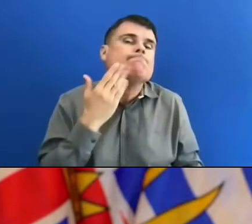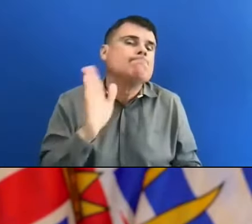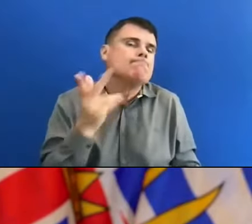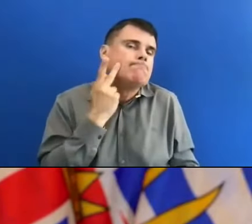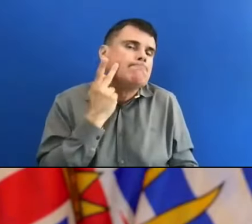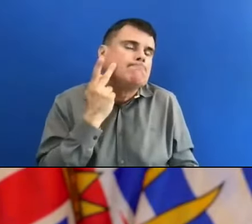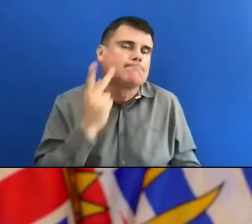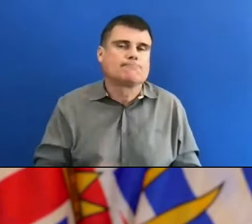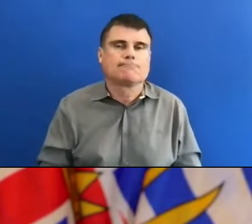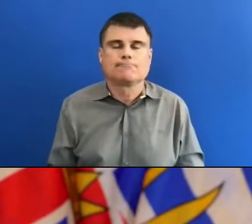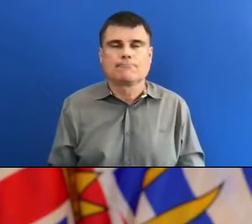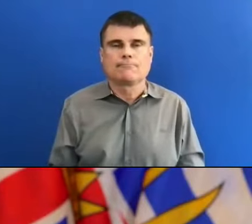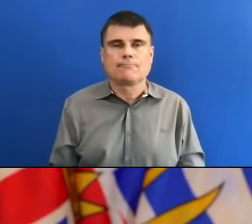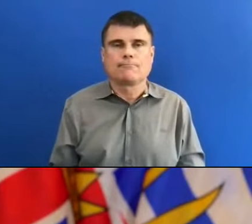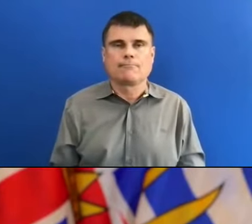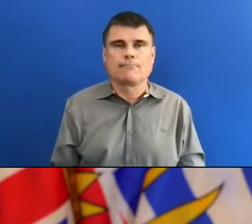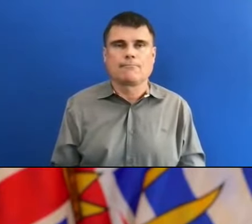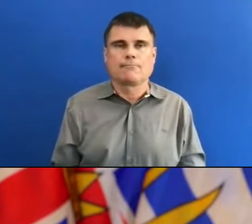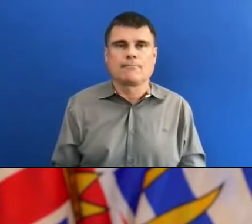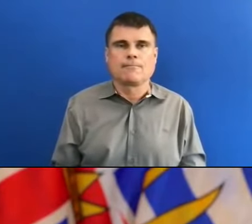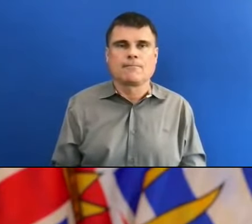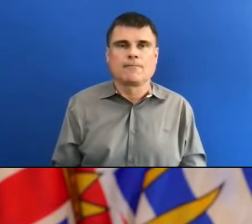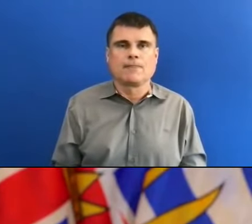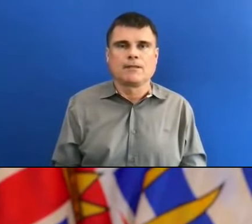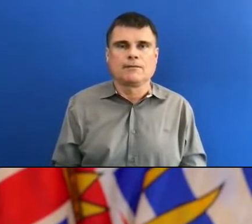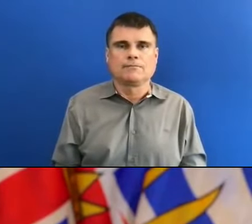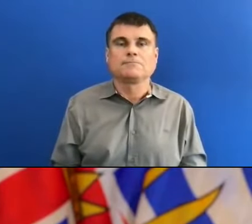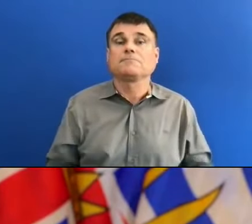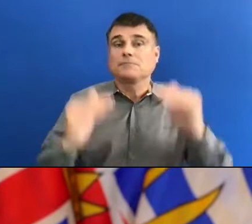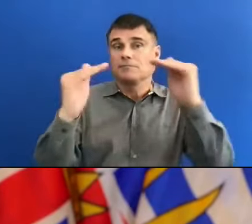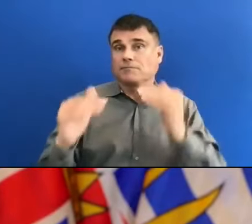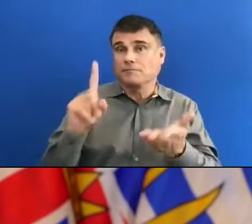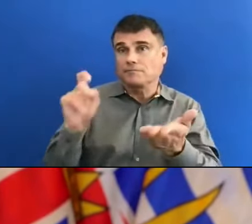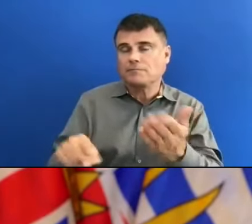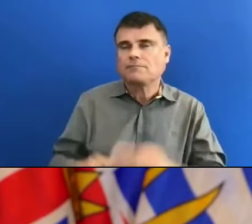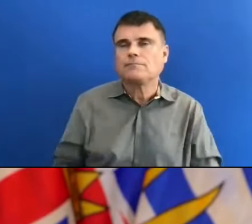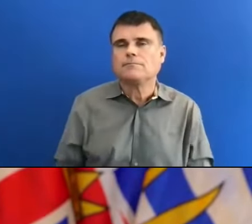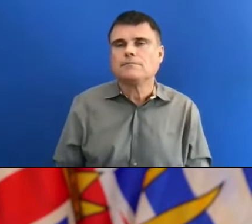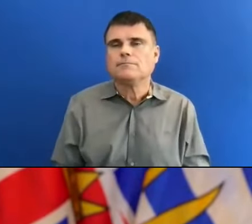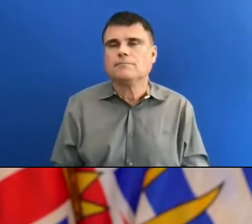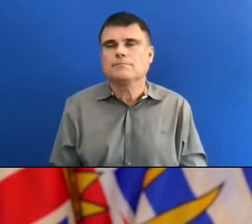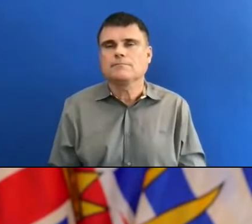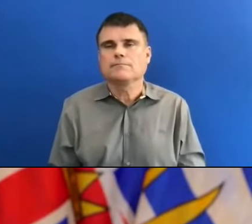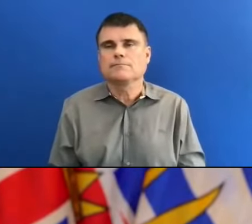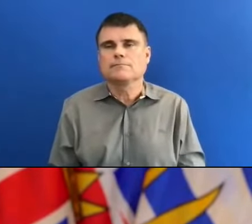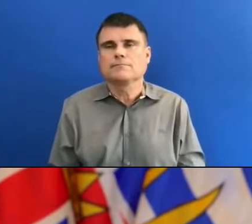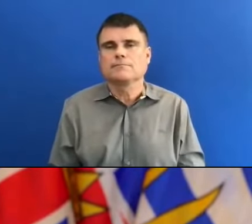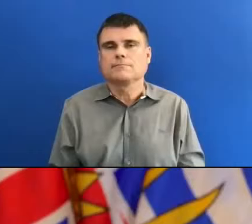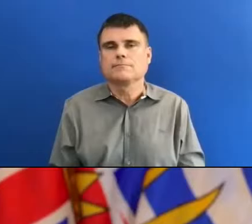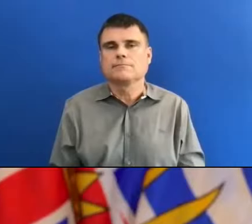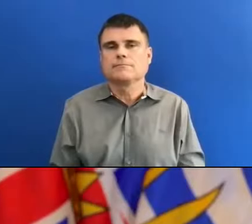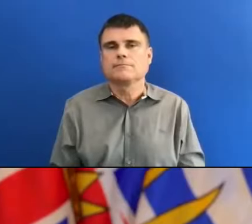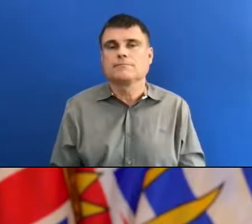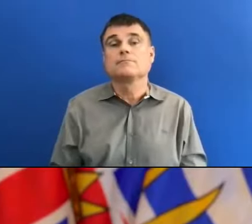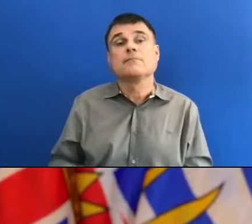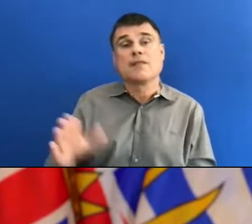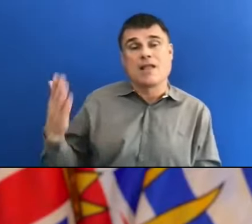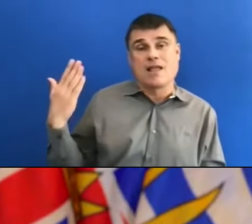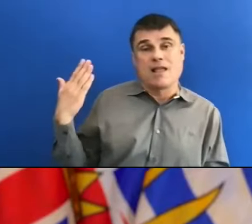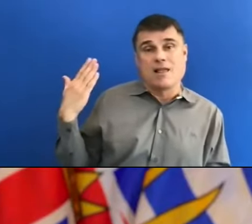Zussman, Global News. We heard a lot of concerns when the mask mandate wasn't in place yet around